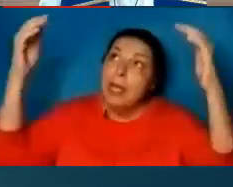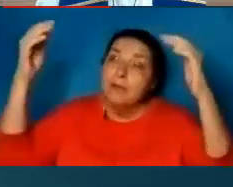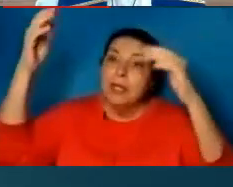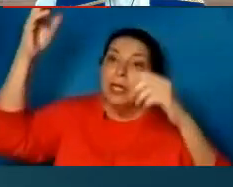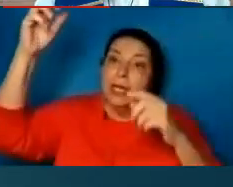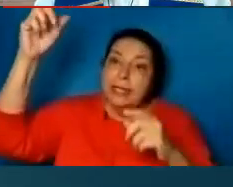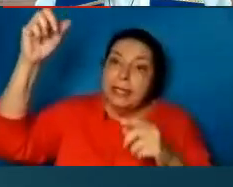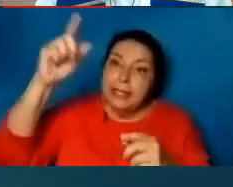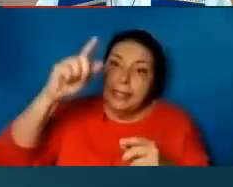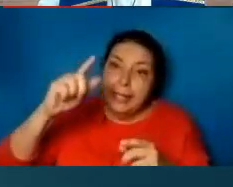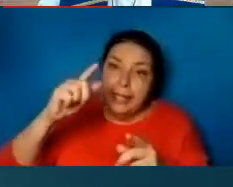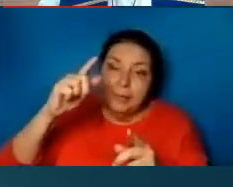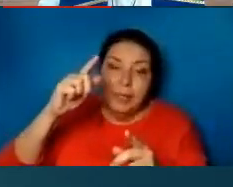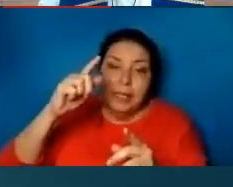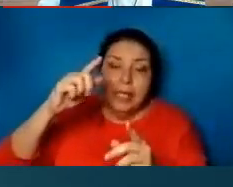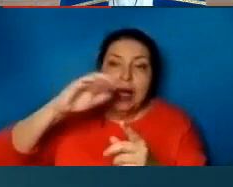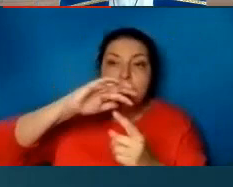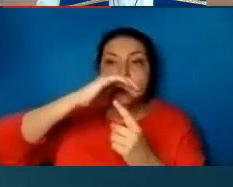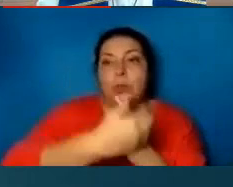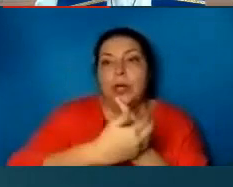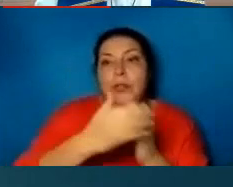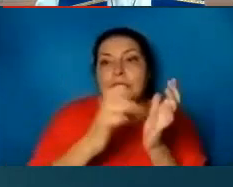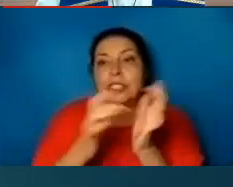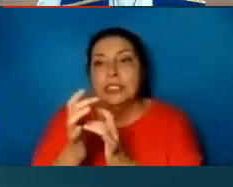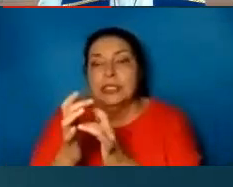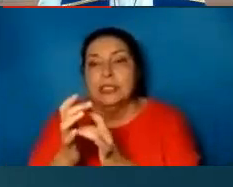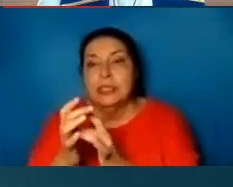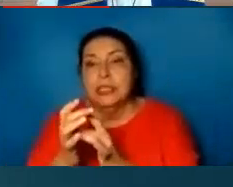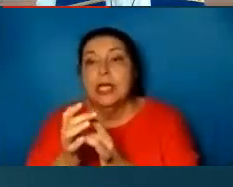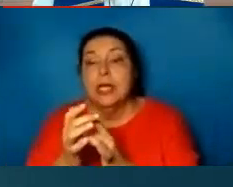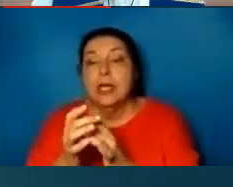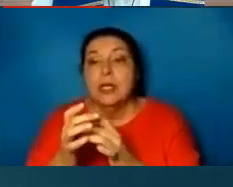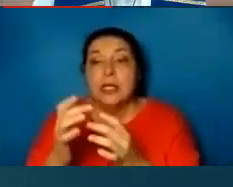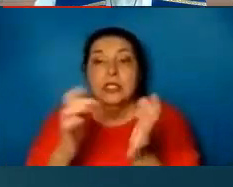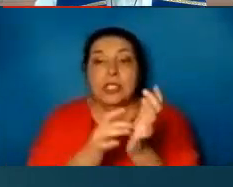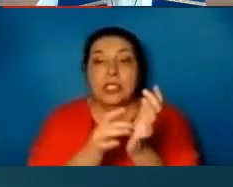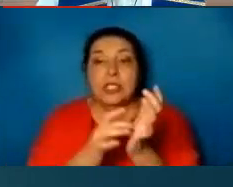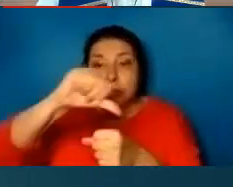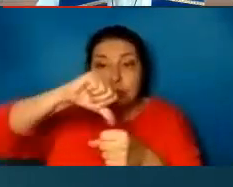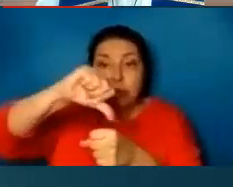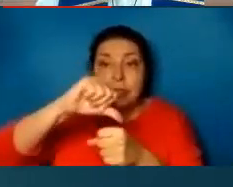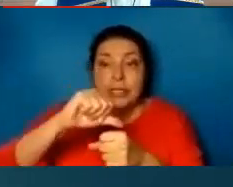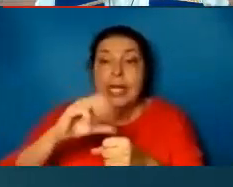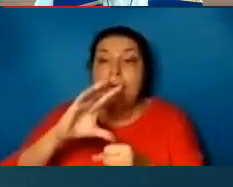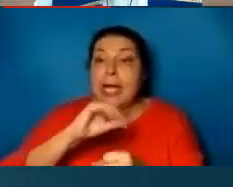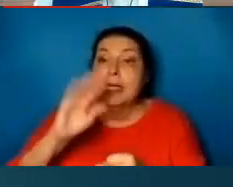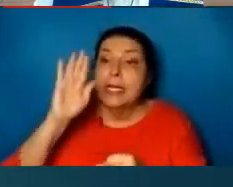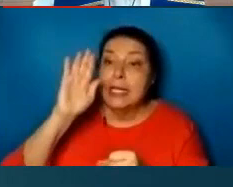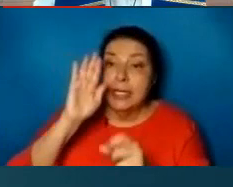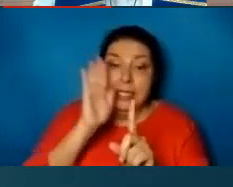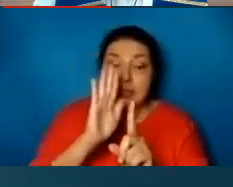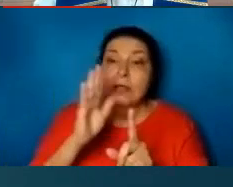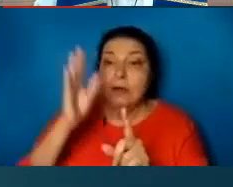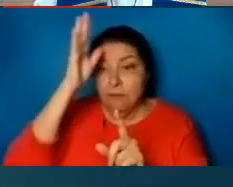Jesus was anointed by the Holy Spirit. The Father's voice affirmed his choice when he says,